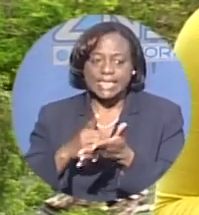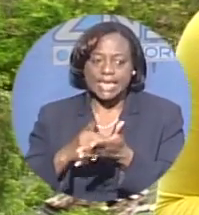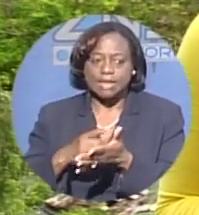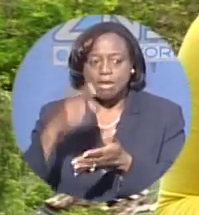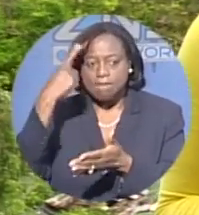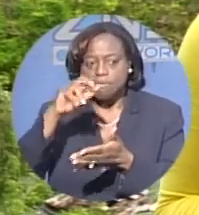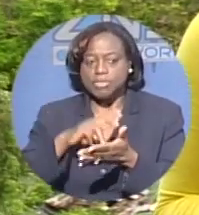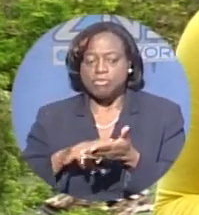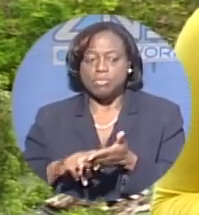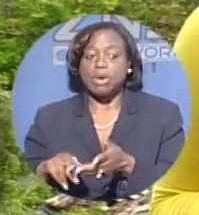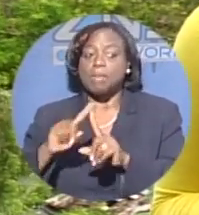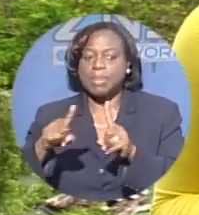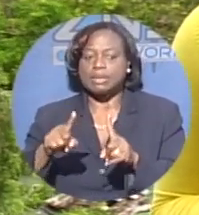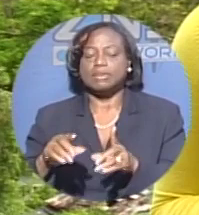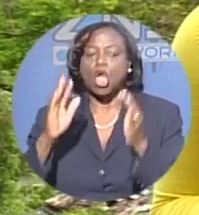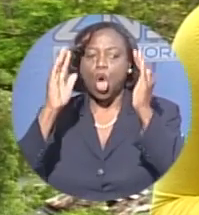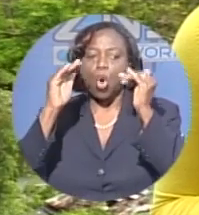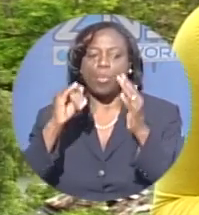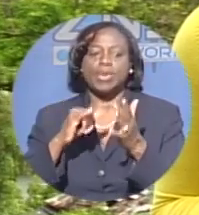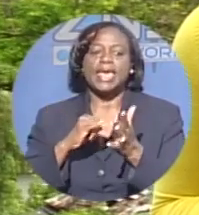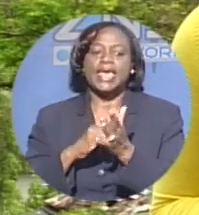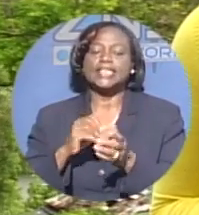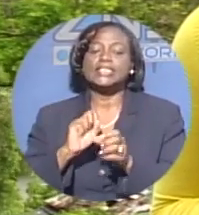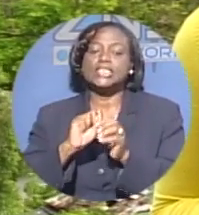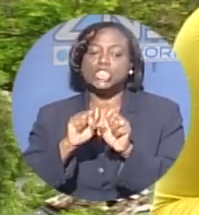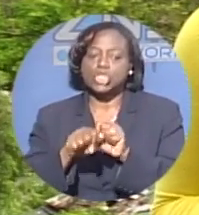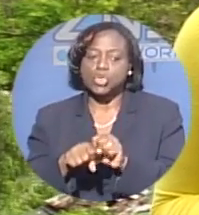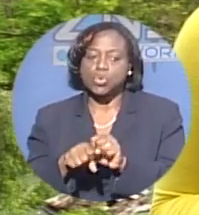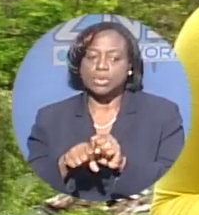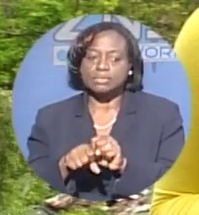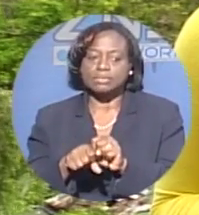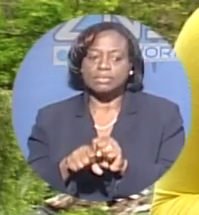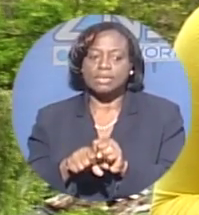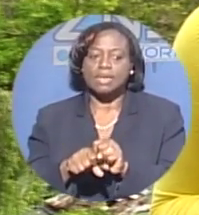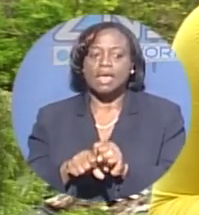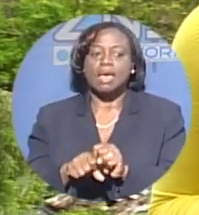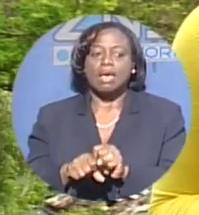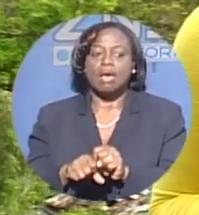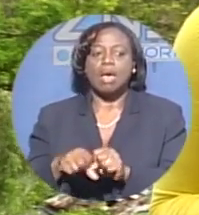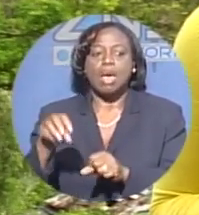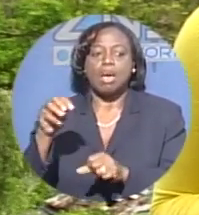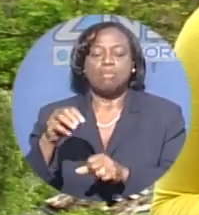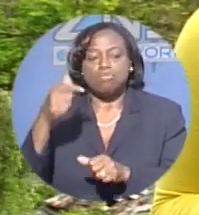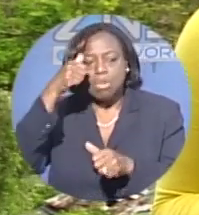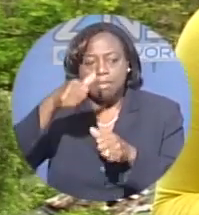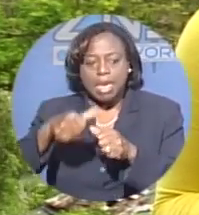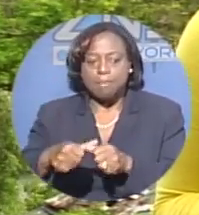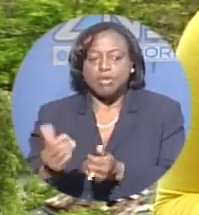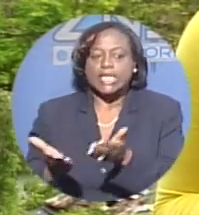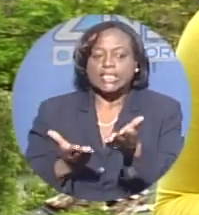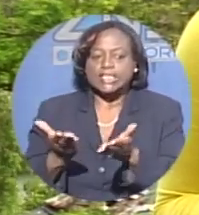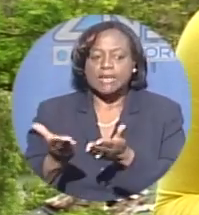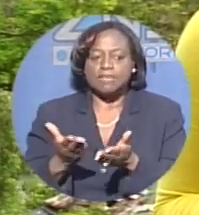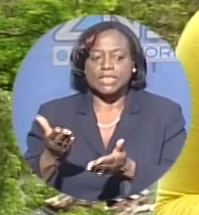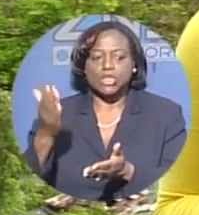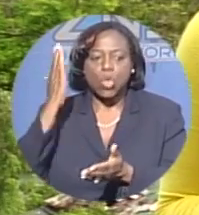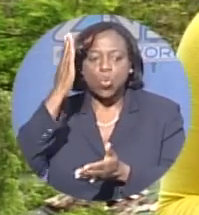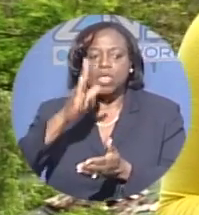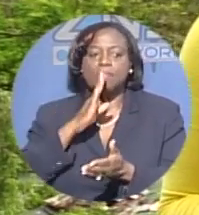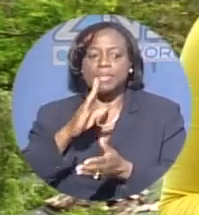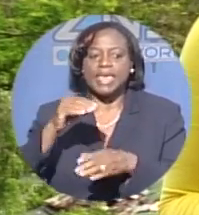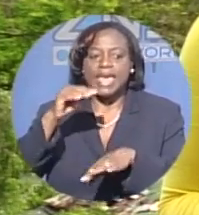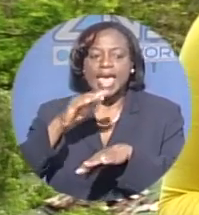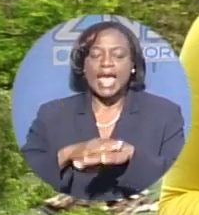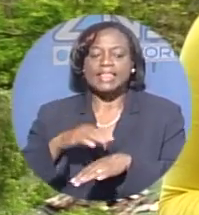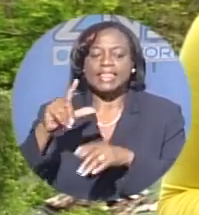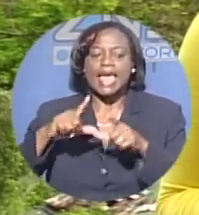they're hoping that it's soon. In the meantime, a wreath laying and memorial service will be held at the Lake Killarney crash site tomorrow beginning